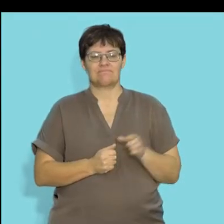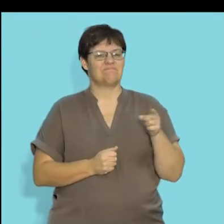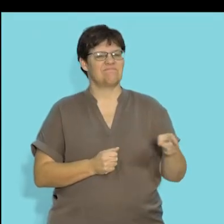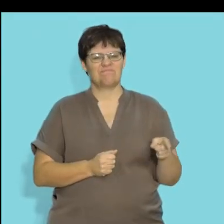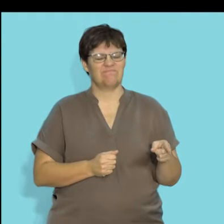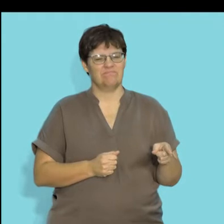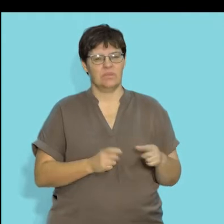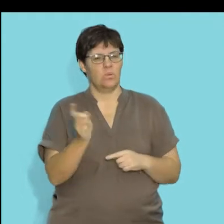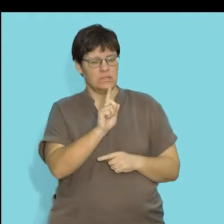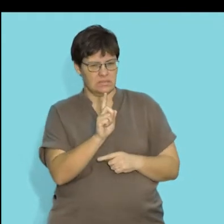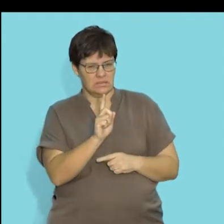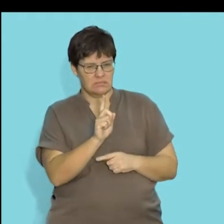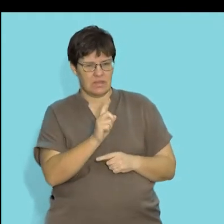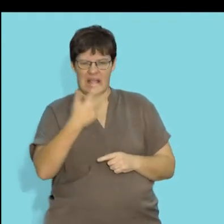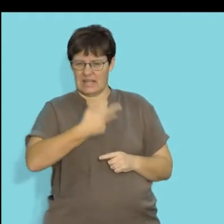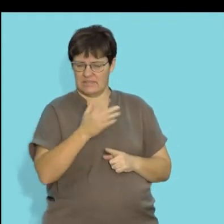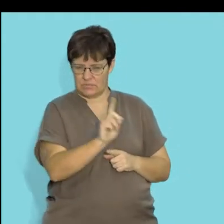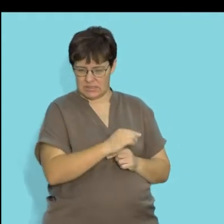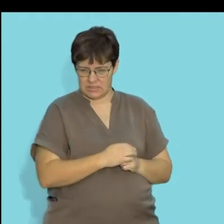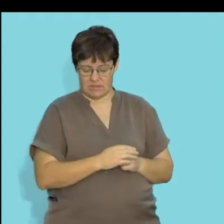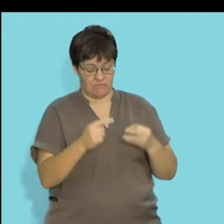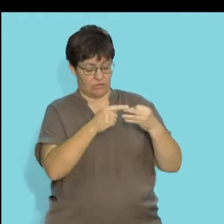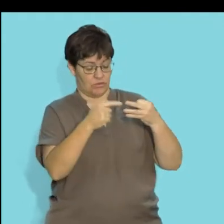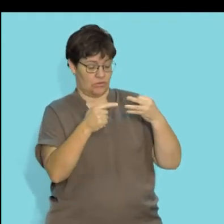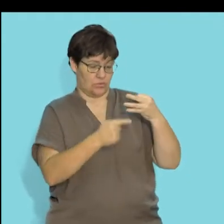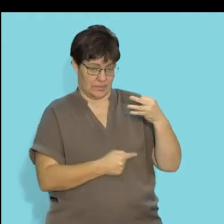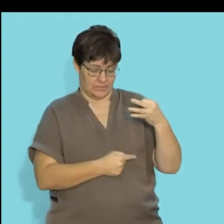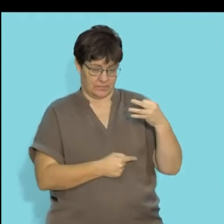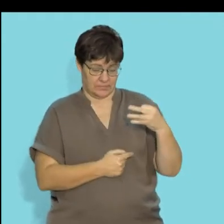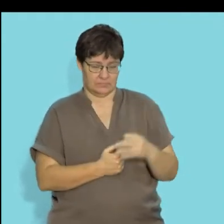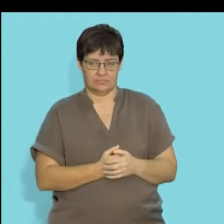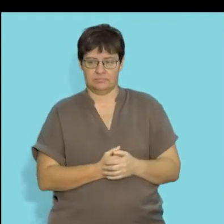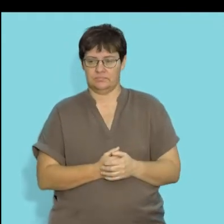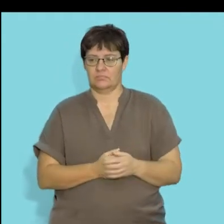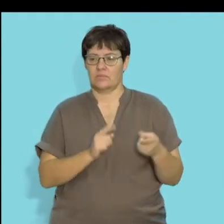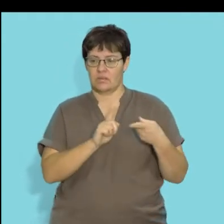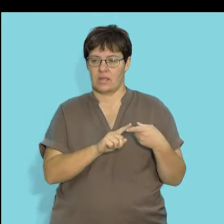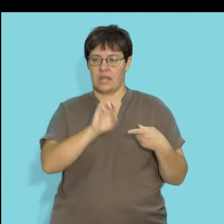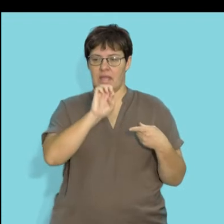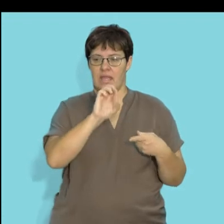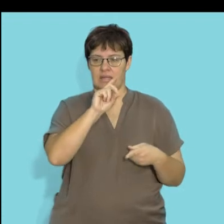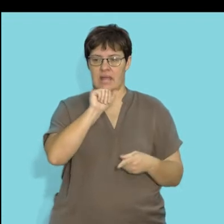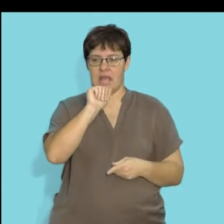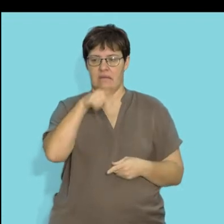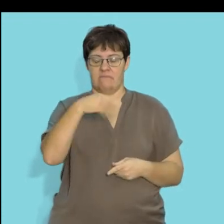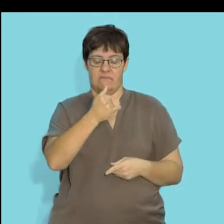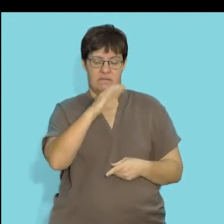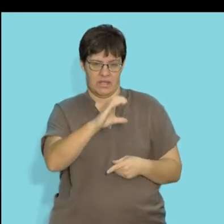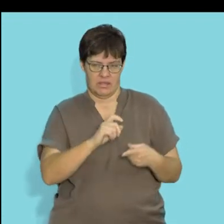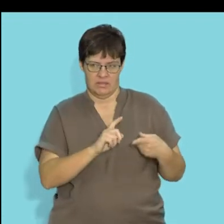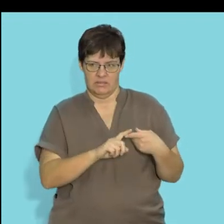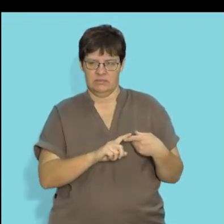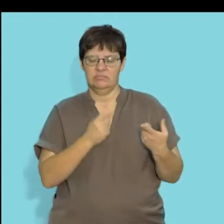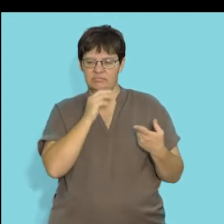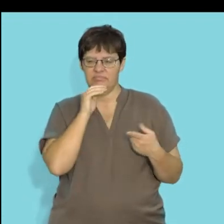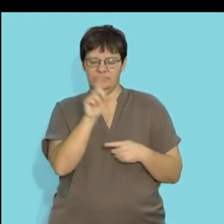So what are the abiotic components broadly classified into? There are three sections that we look at. First we're going to look at the edific factors